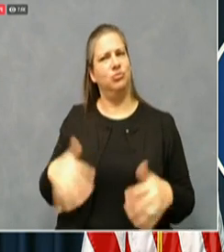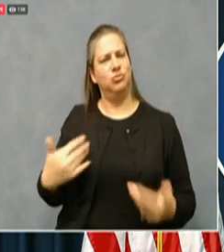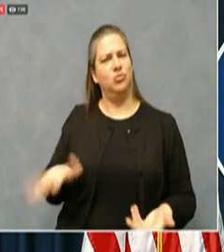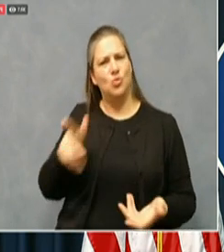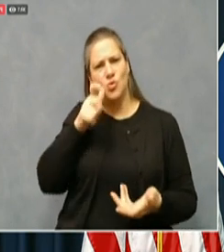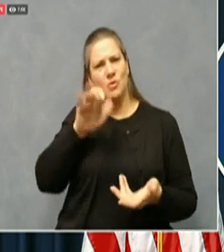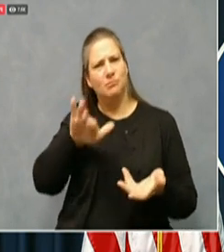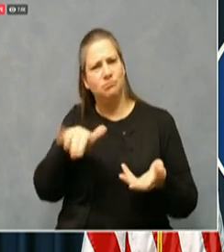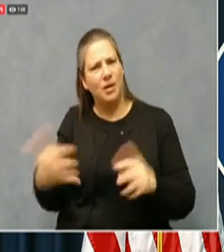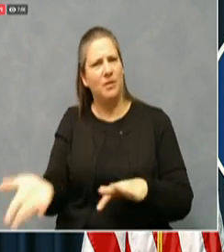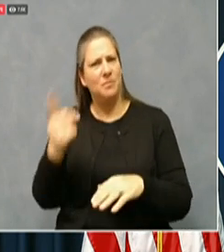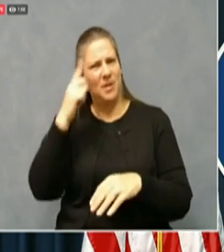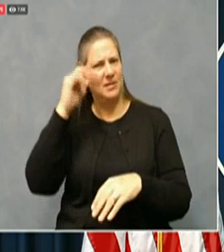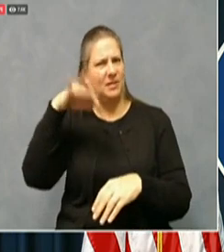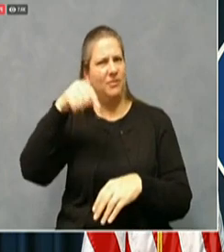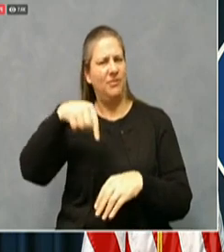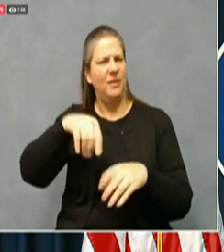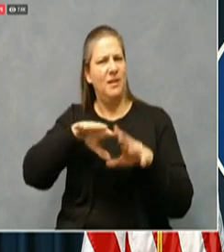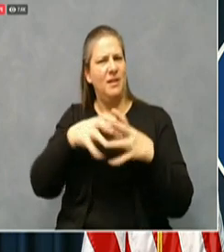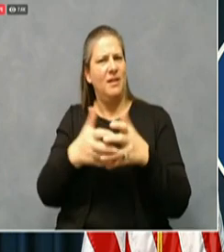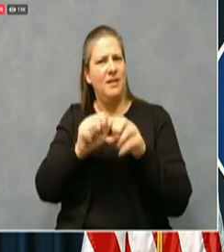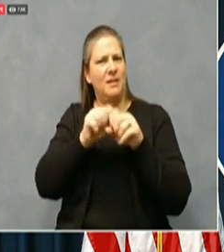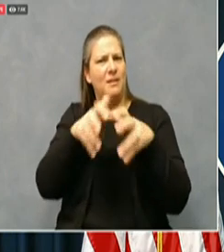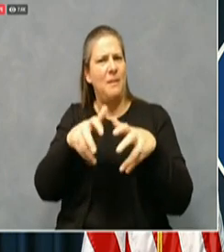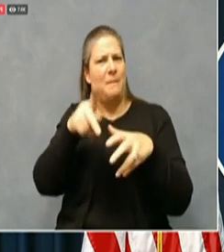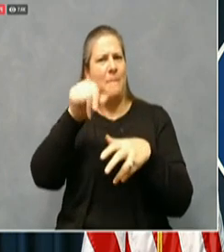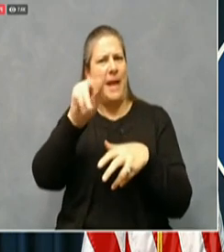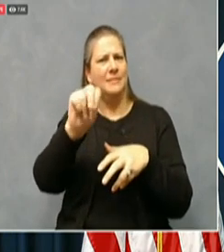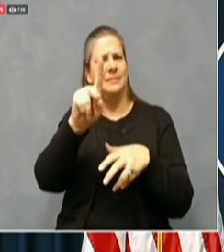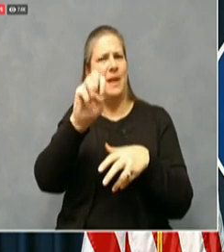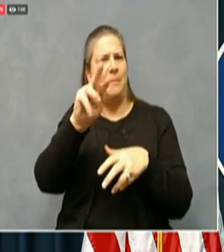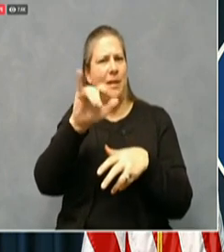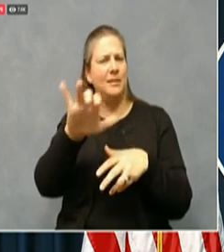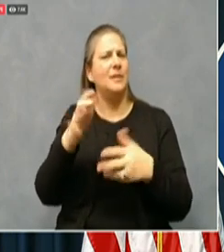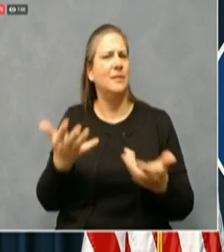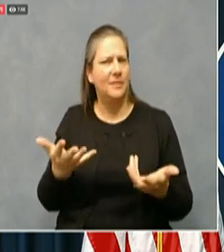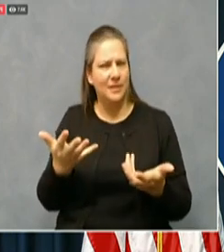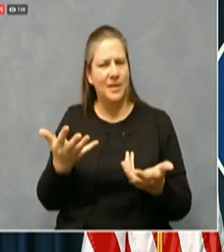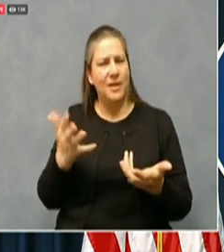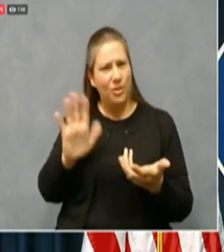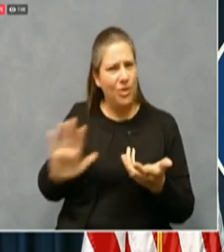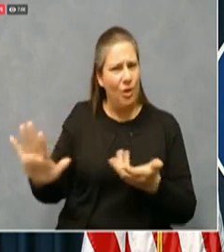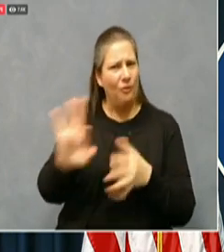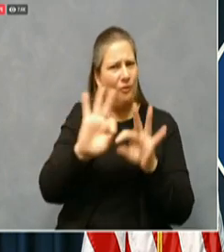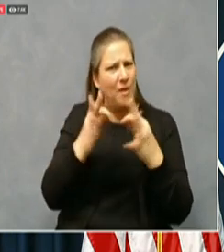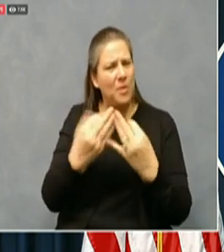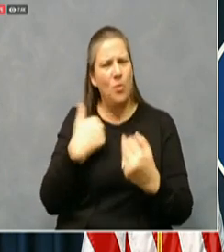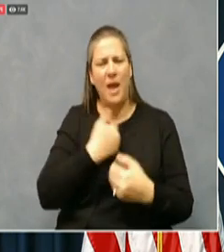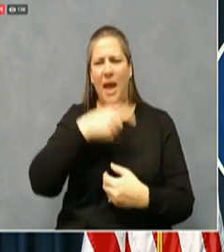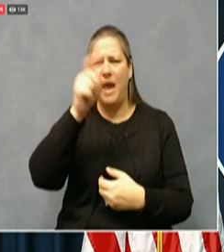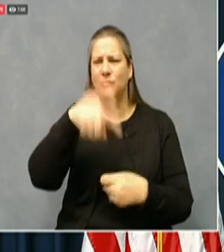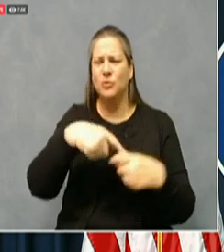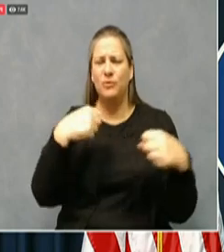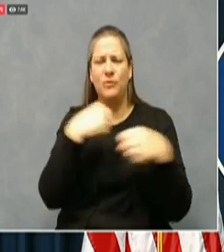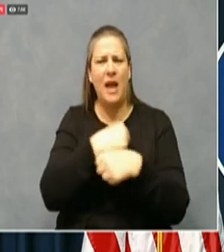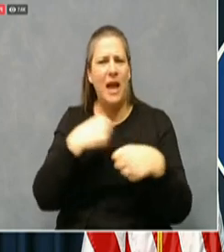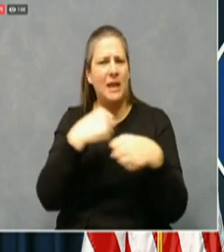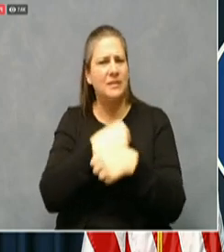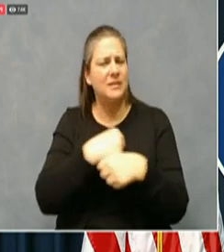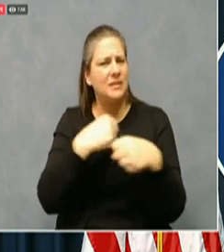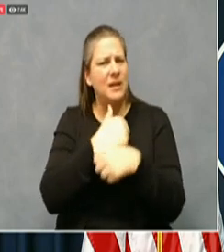They and their families are the reasons that we ought to fight harder each and every day. Our positivity rate